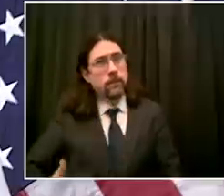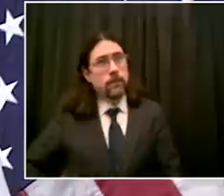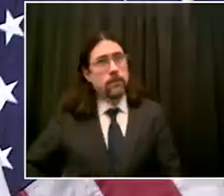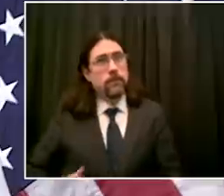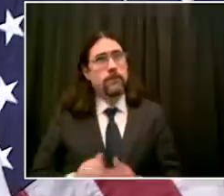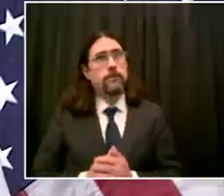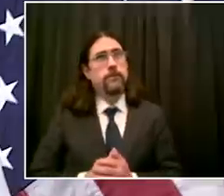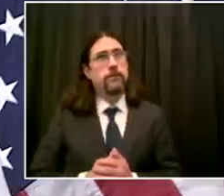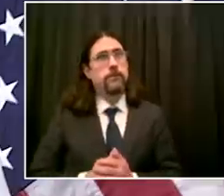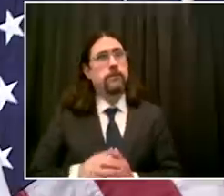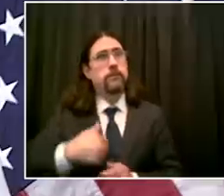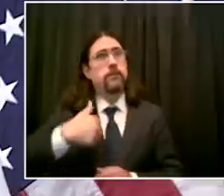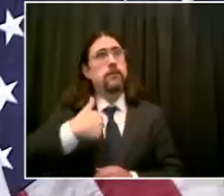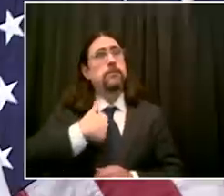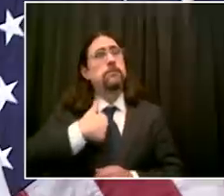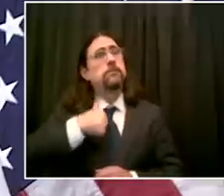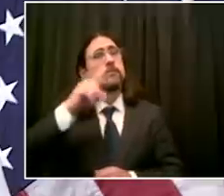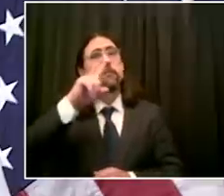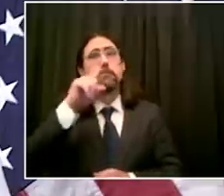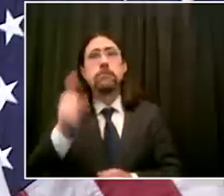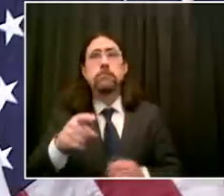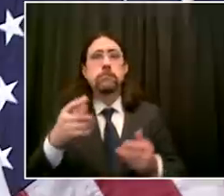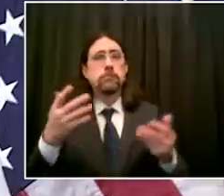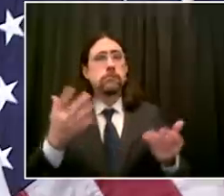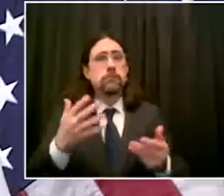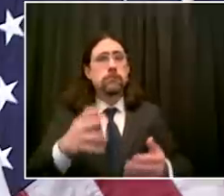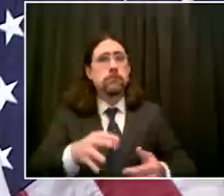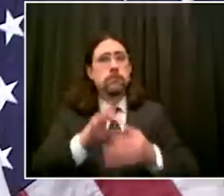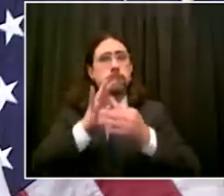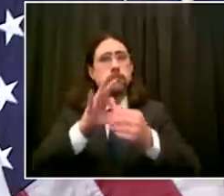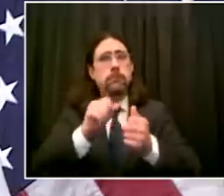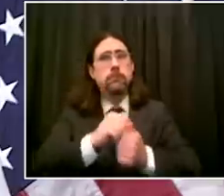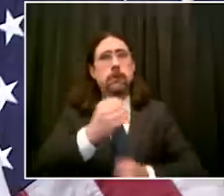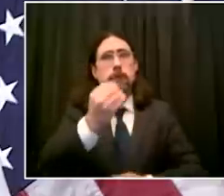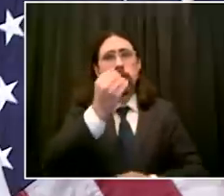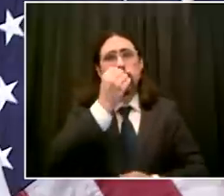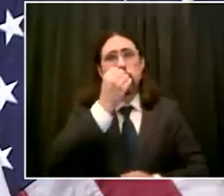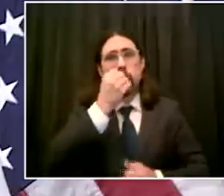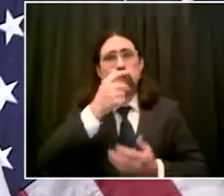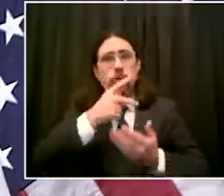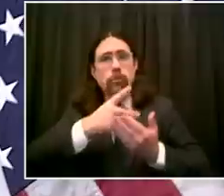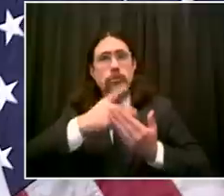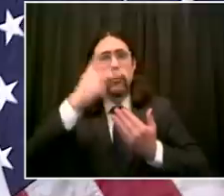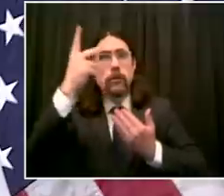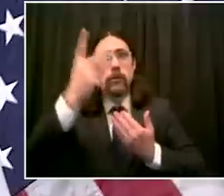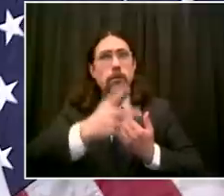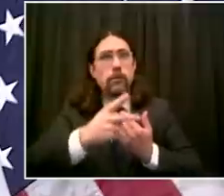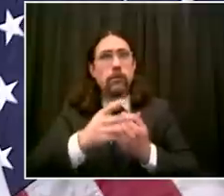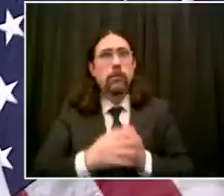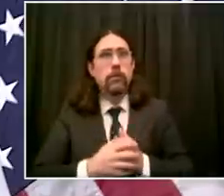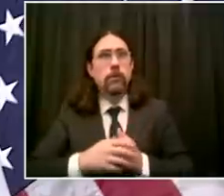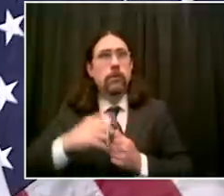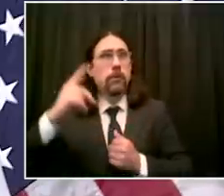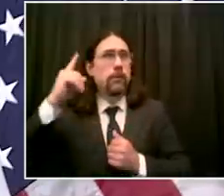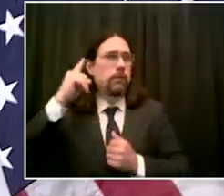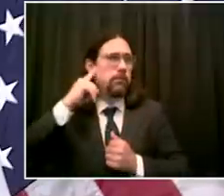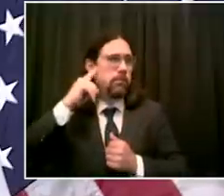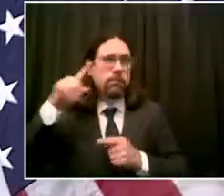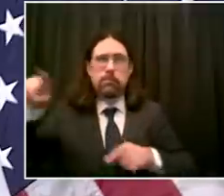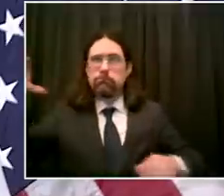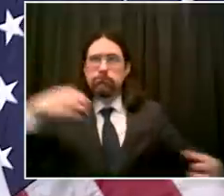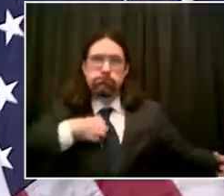moldy not properly sealed sometimes the deliveries are sporadic and one couple said that their last delivery